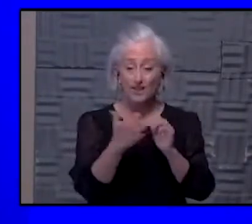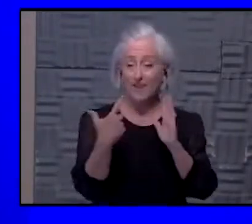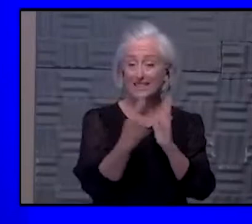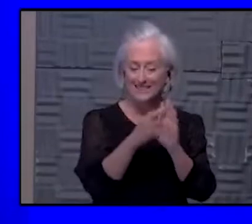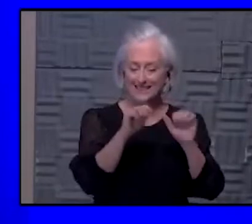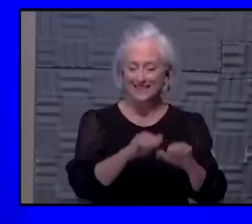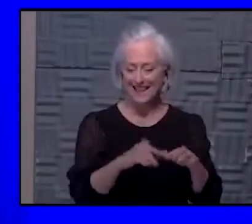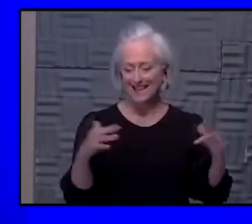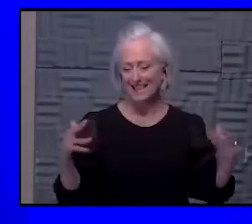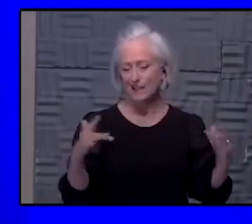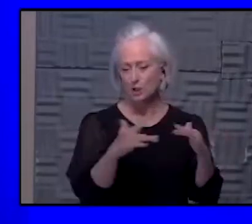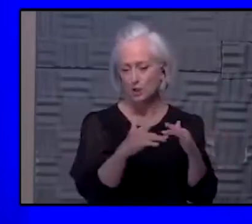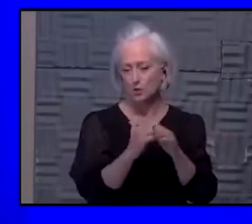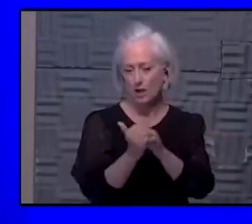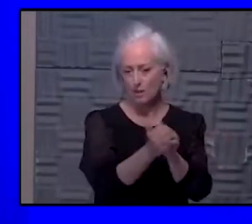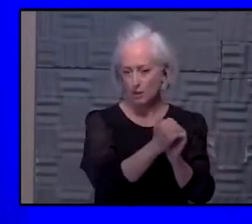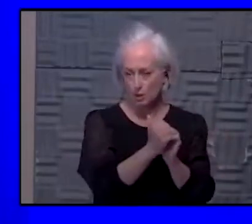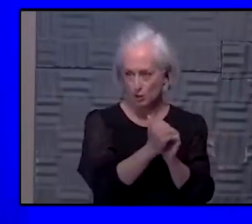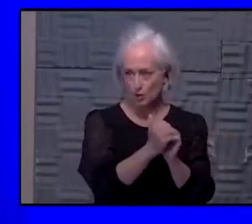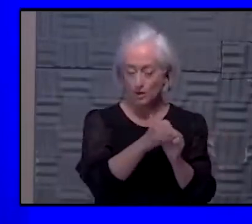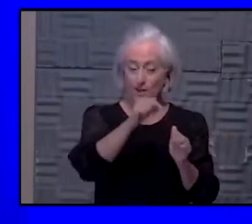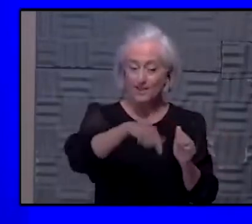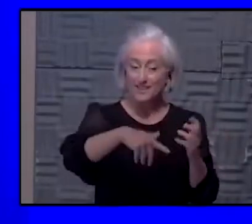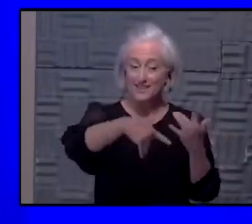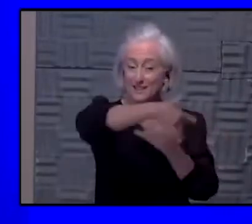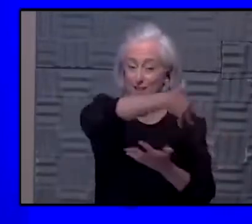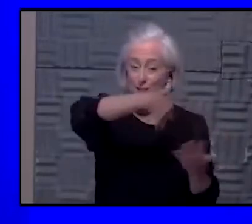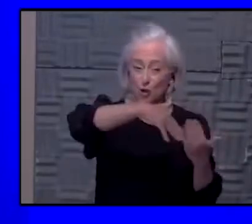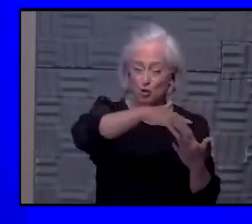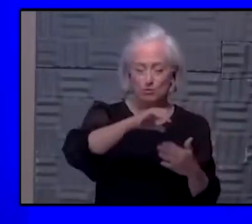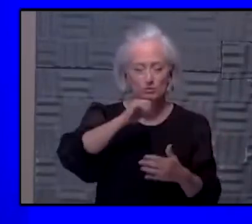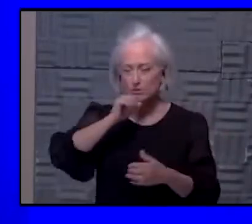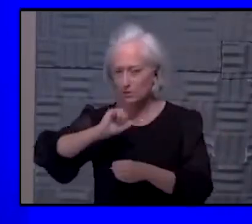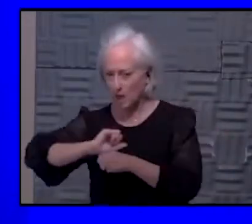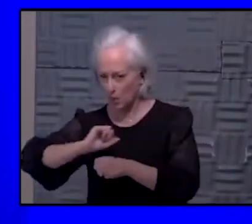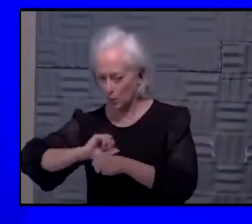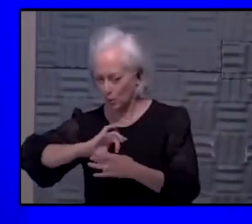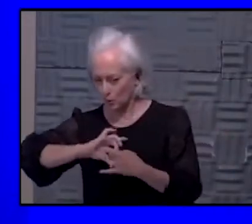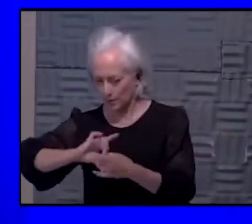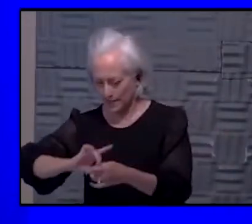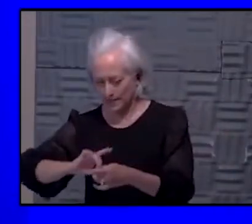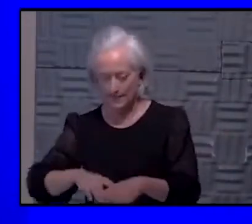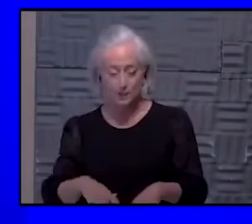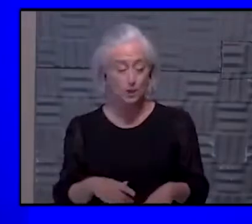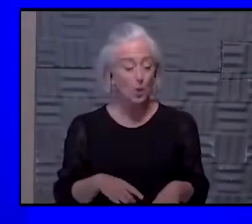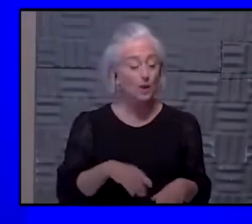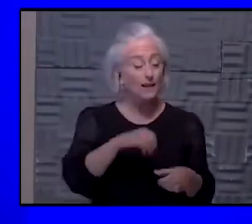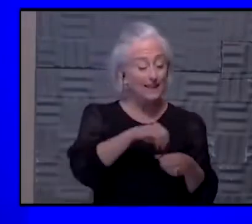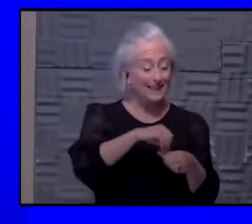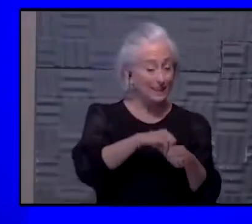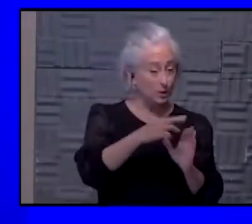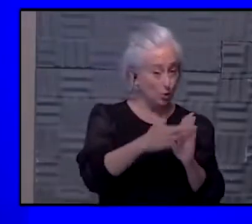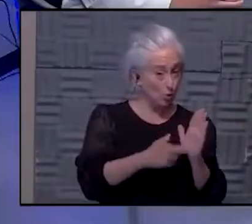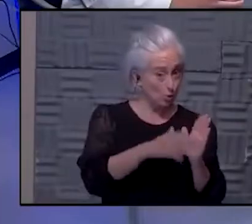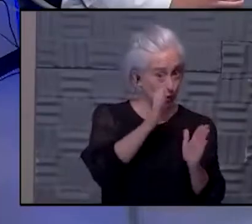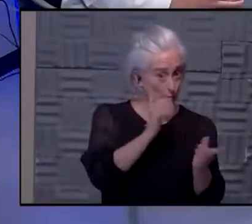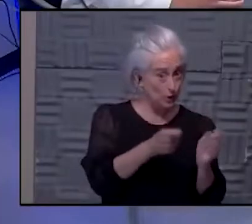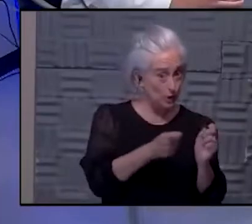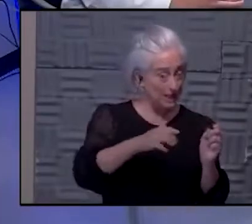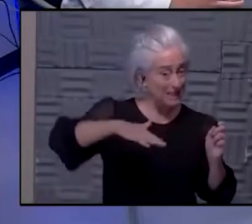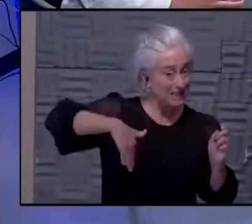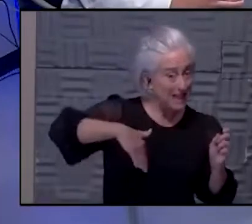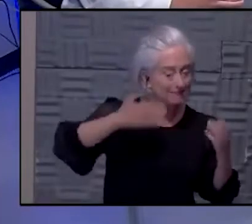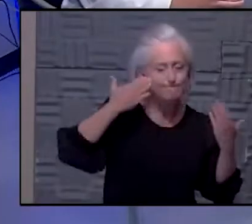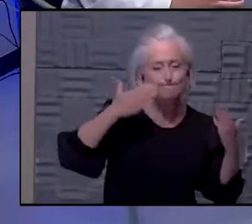for social situations, not the workplace. So I'm not clear if there's going to be any indoor change to the guidance just yet, but we'll see. Okay.